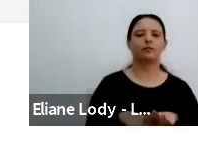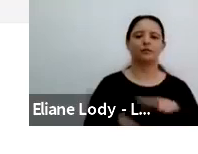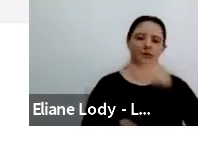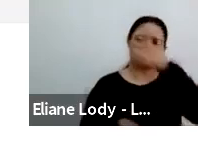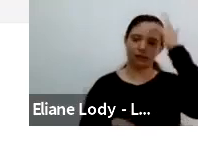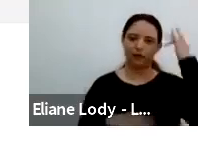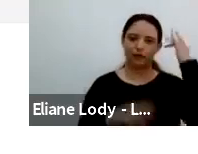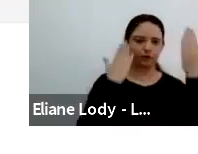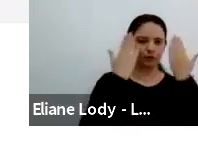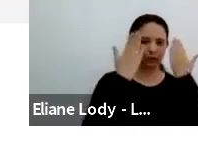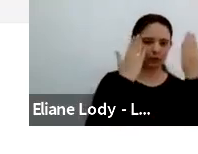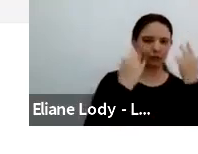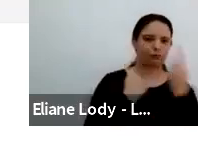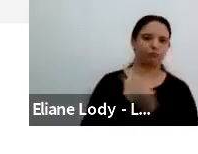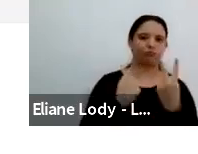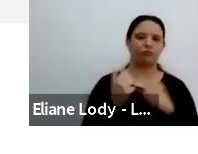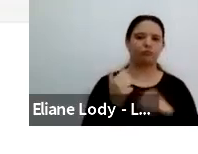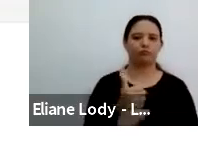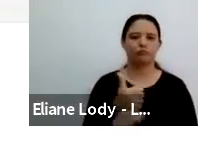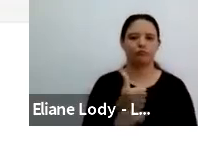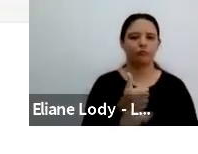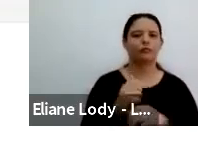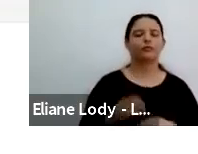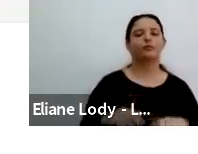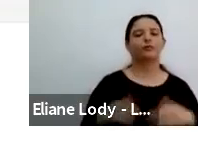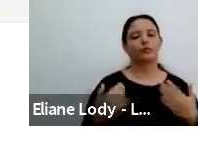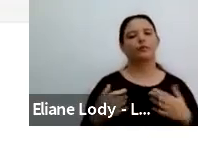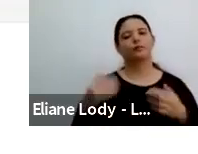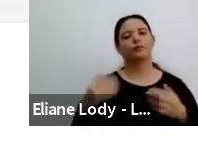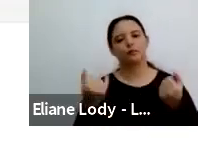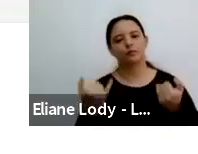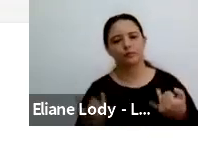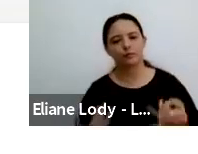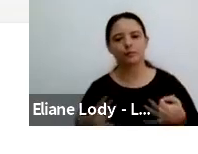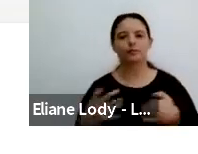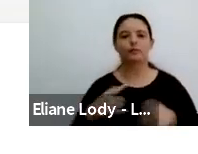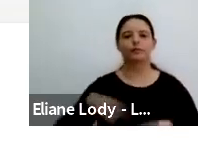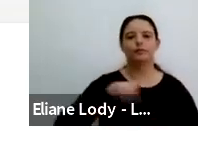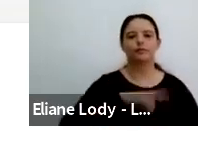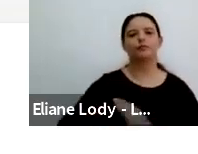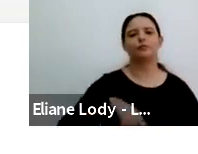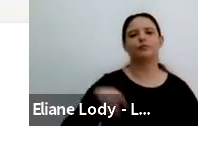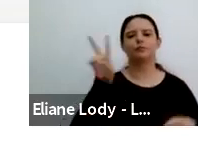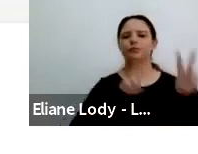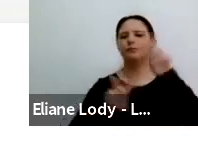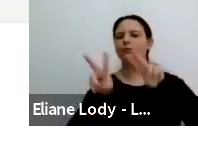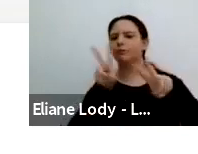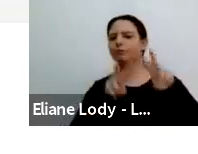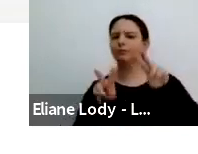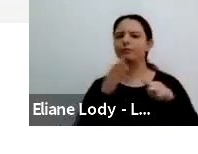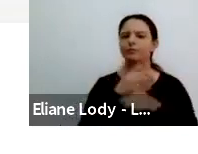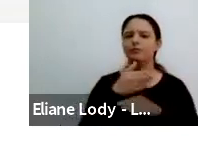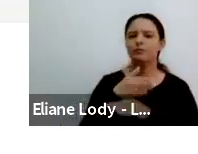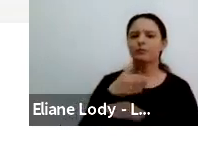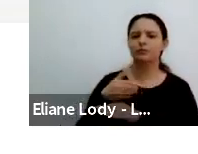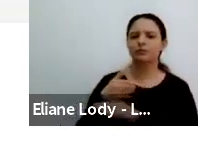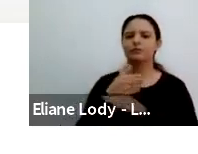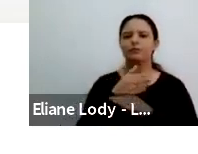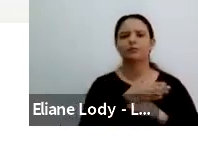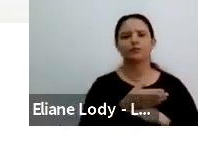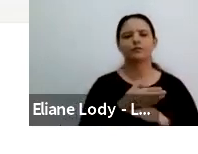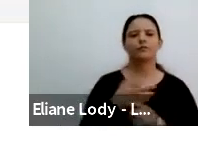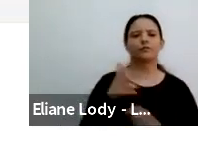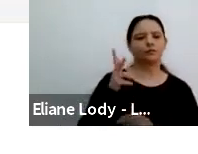elicitation interviews, participant observation. Julie's early videotaped observations of